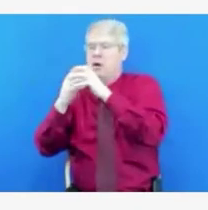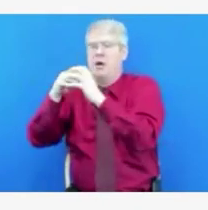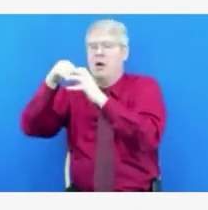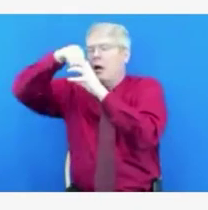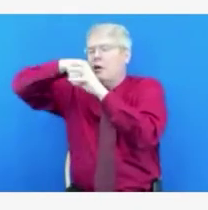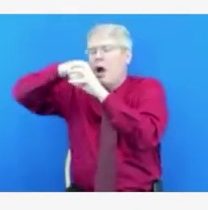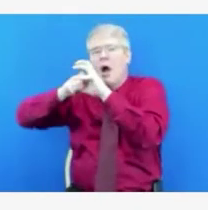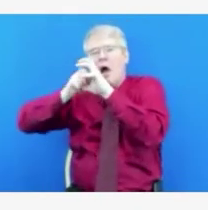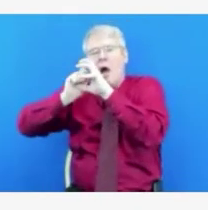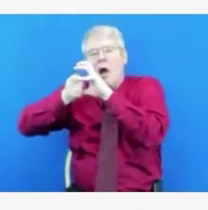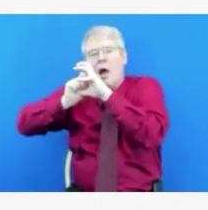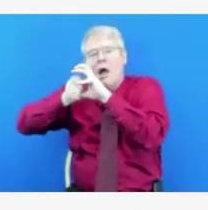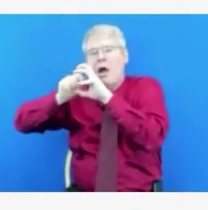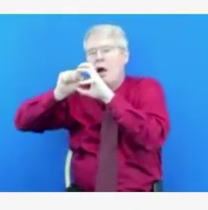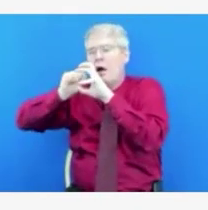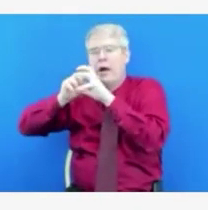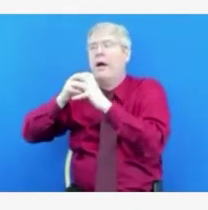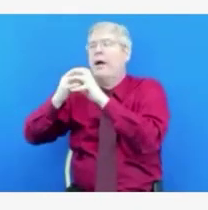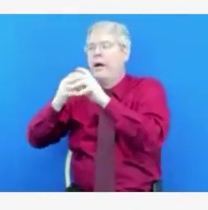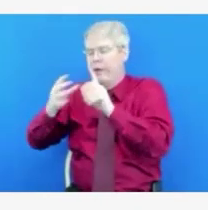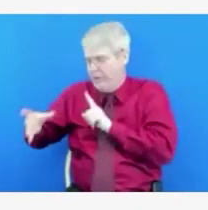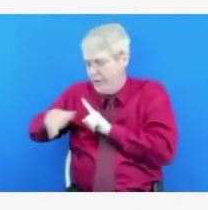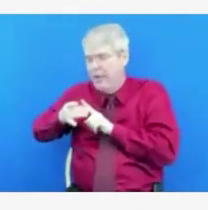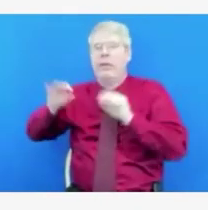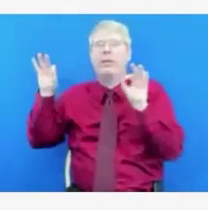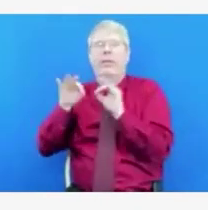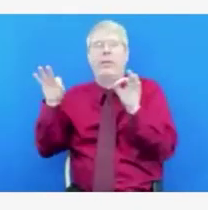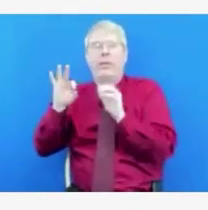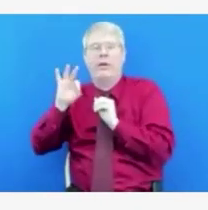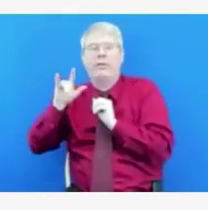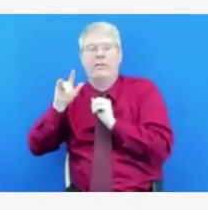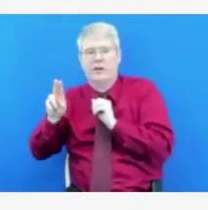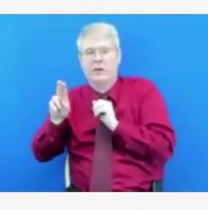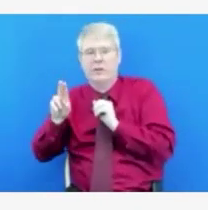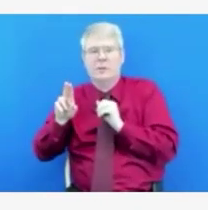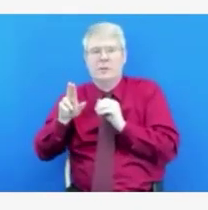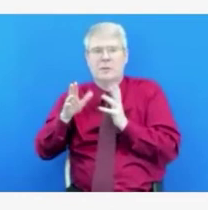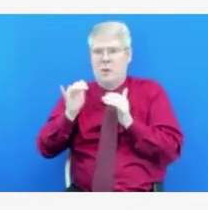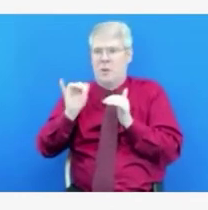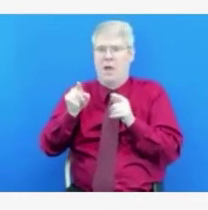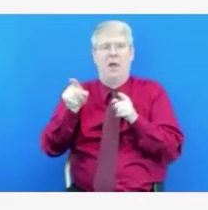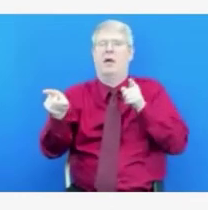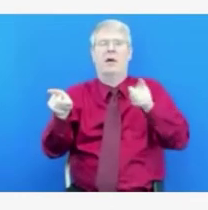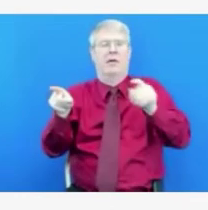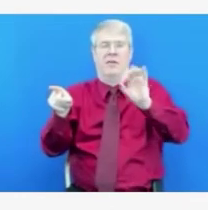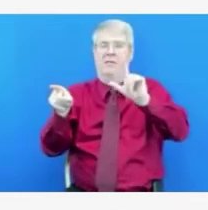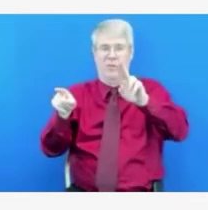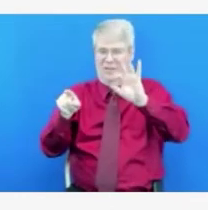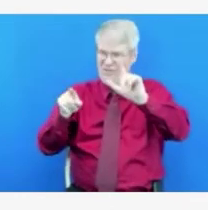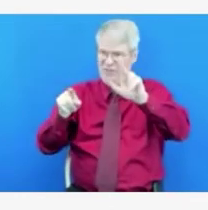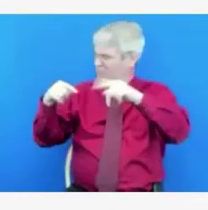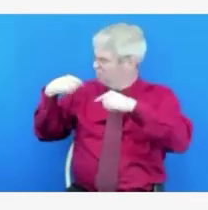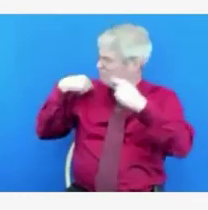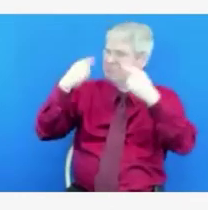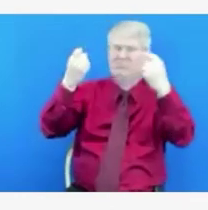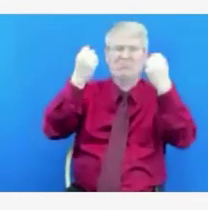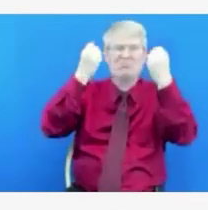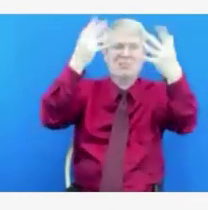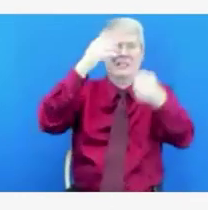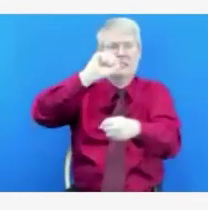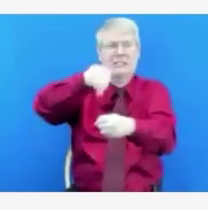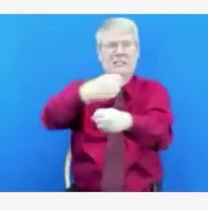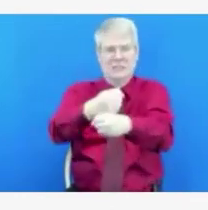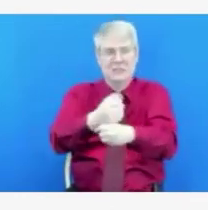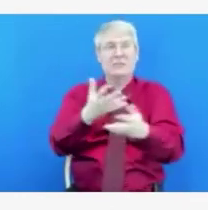I can tell you that we have no intention of standing down our incident command structure, which is the principal structure